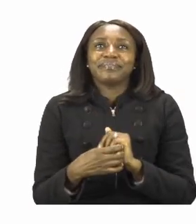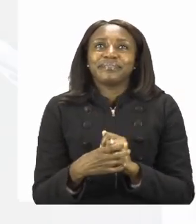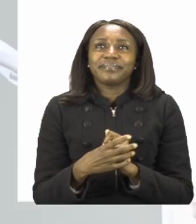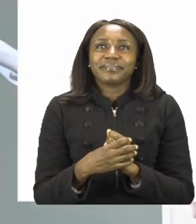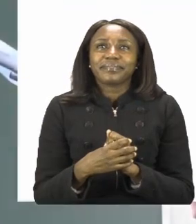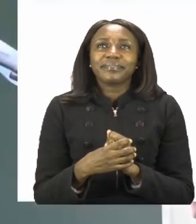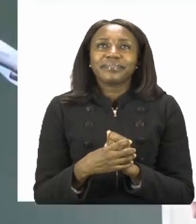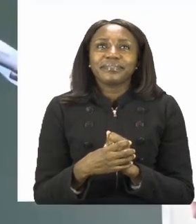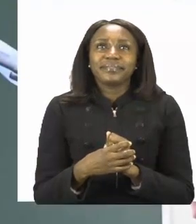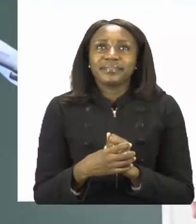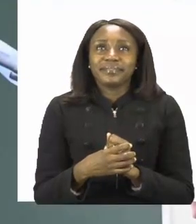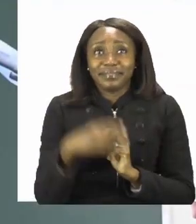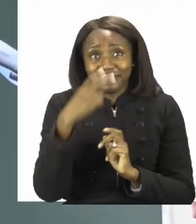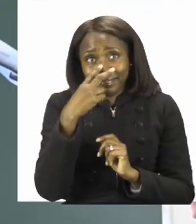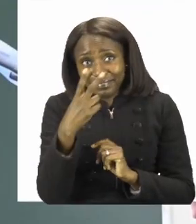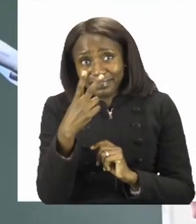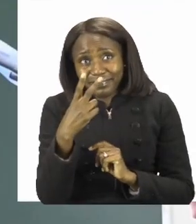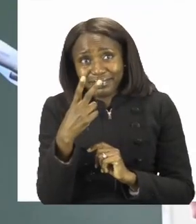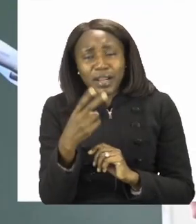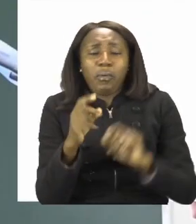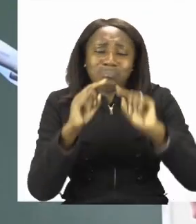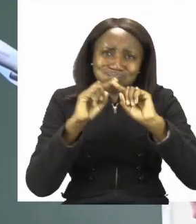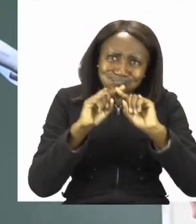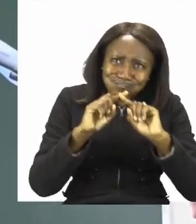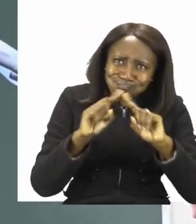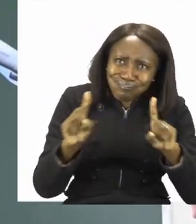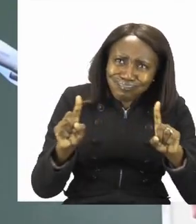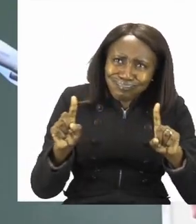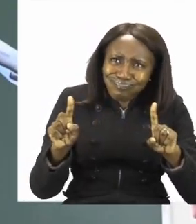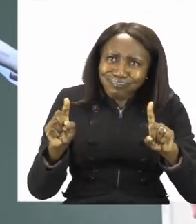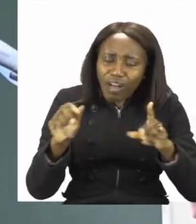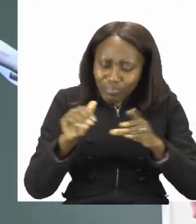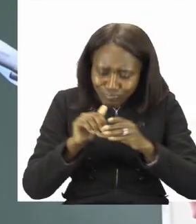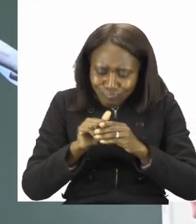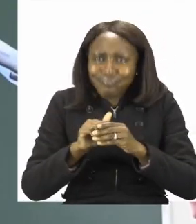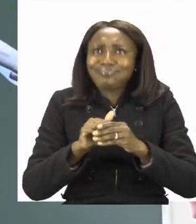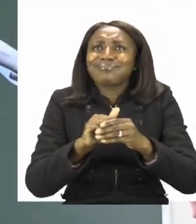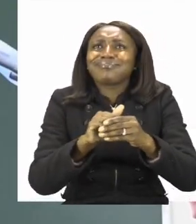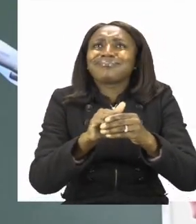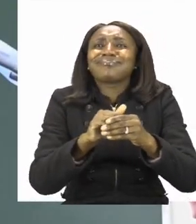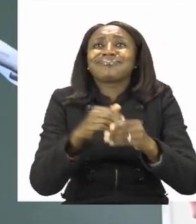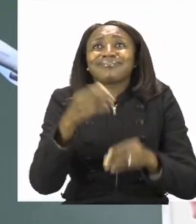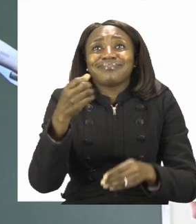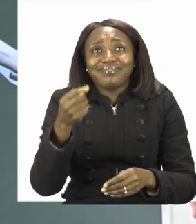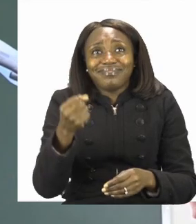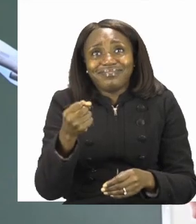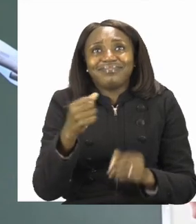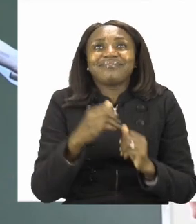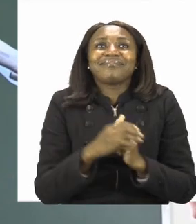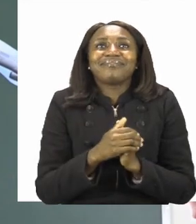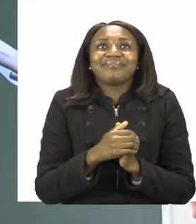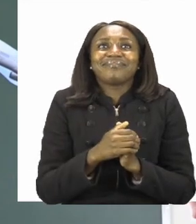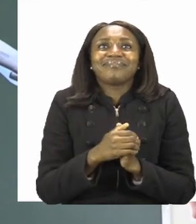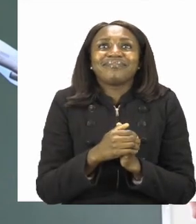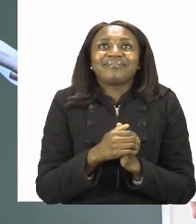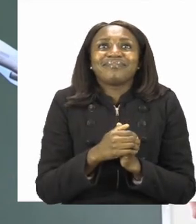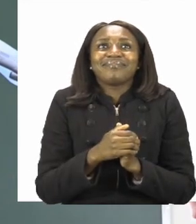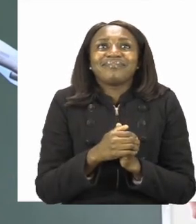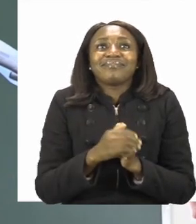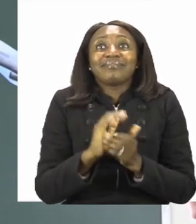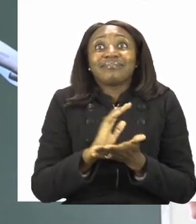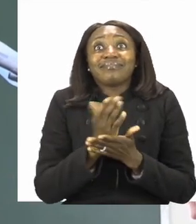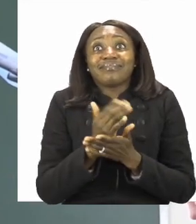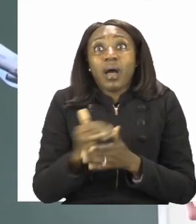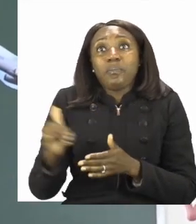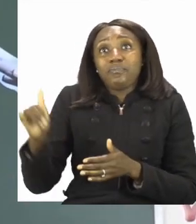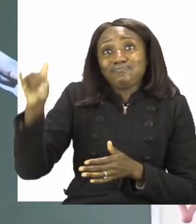Now on the board, I have all sorts of transport that we definitely use all the time. The ones that travel in the